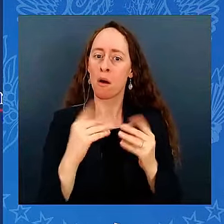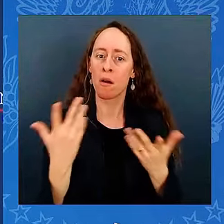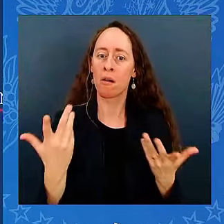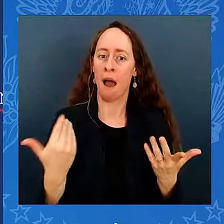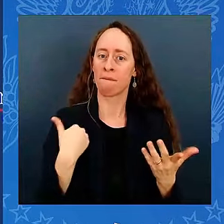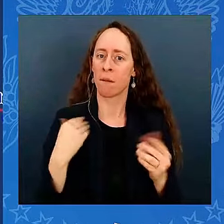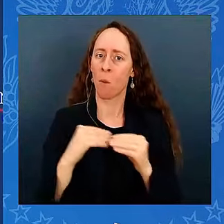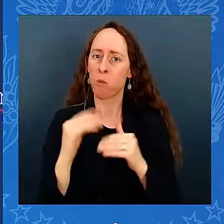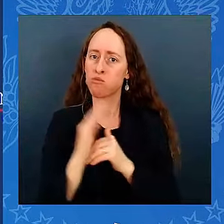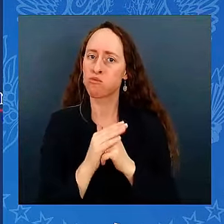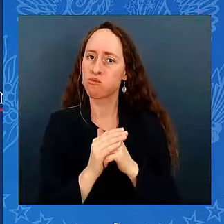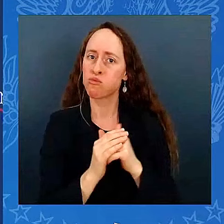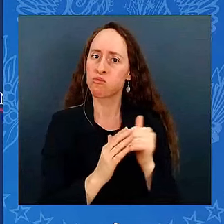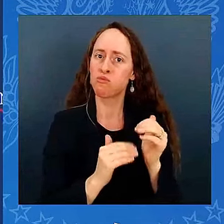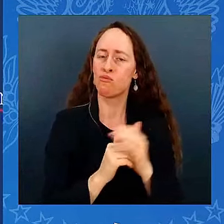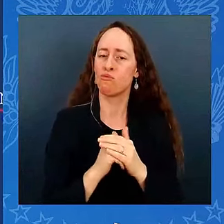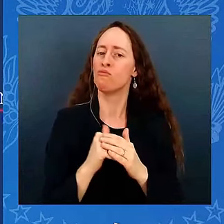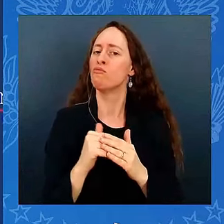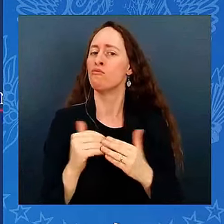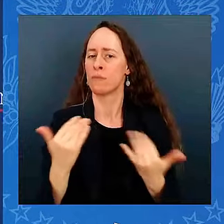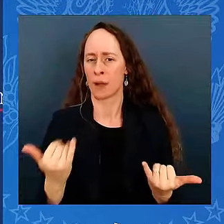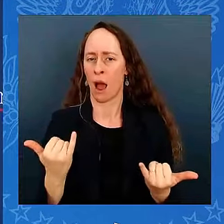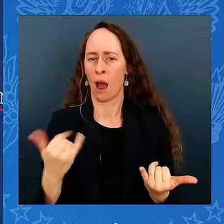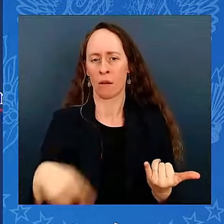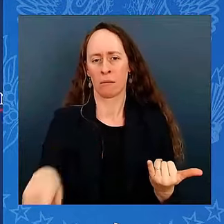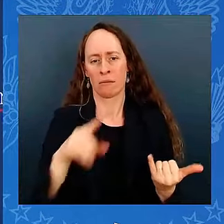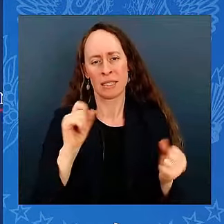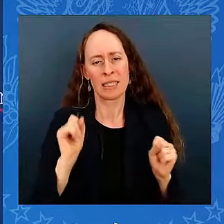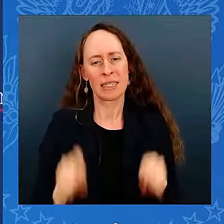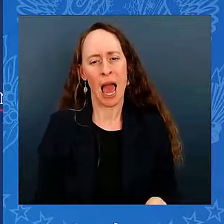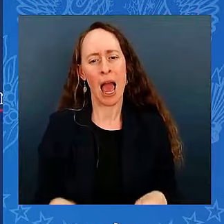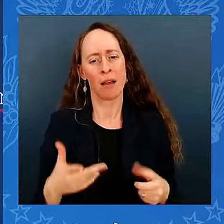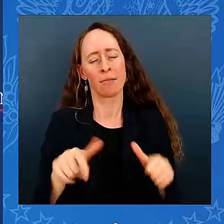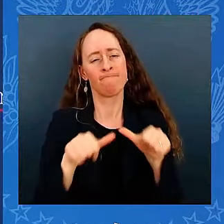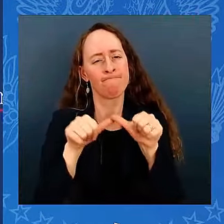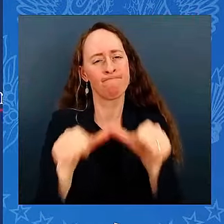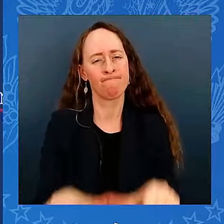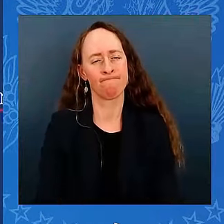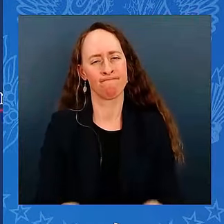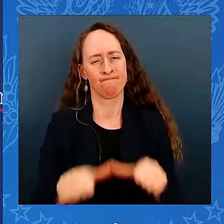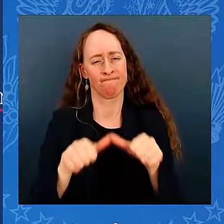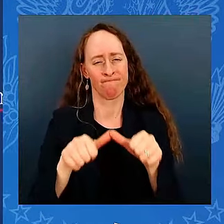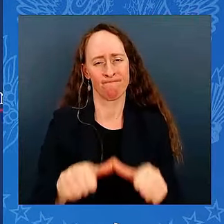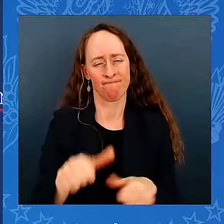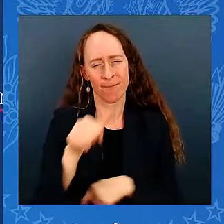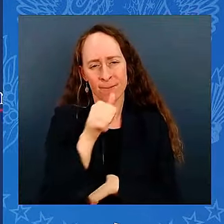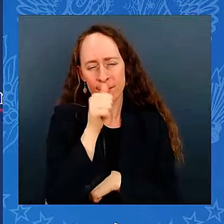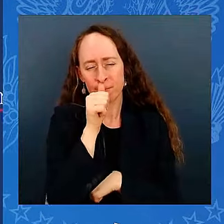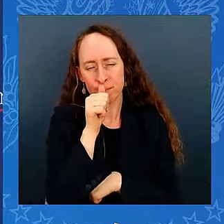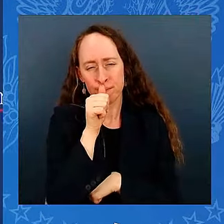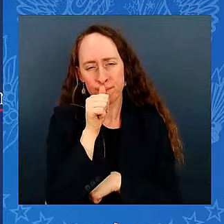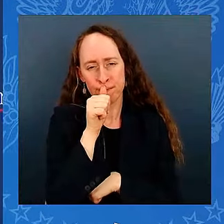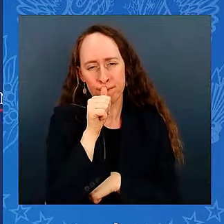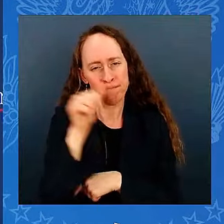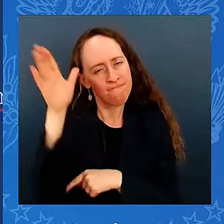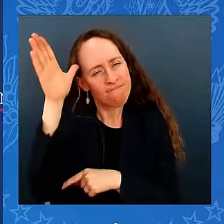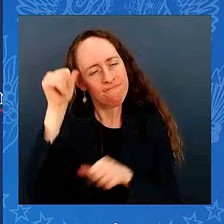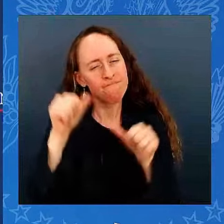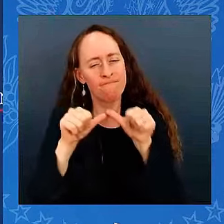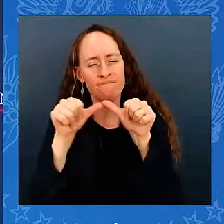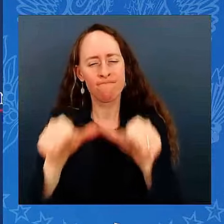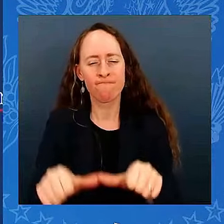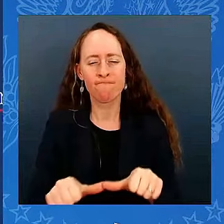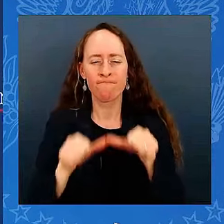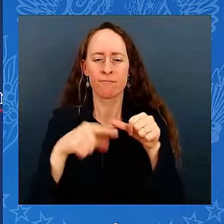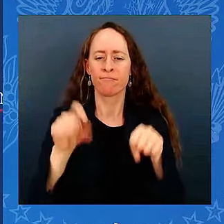people. Thirdly, I mean, determination of American workers, of American entrepreneurs like all of you, of